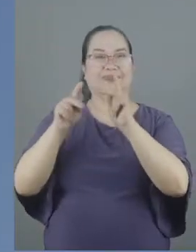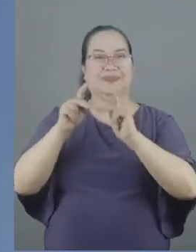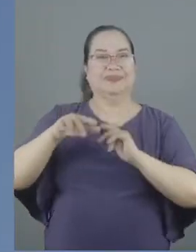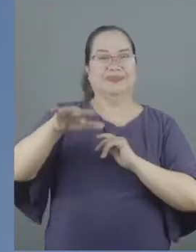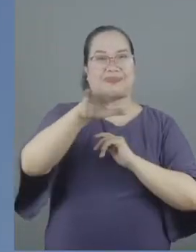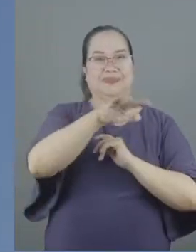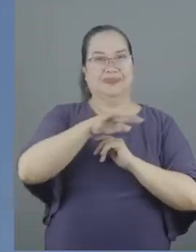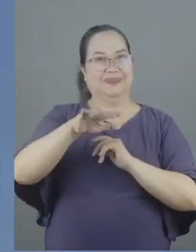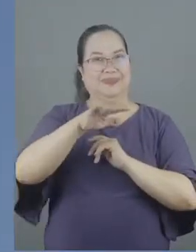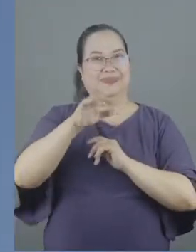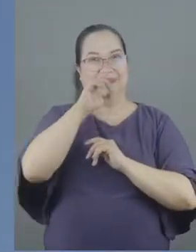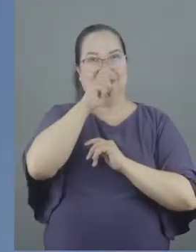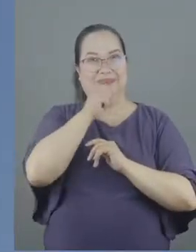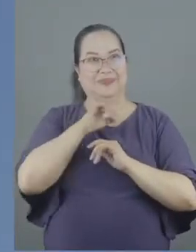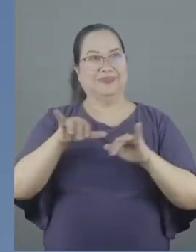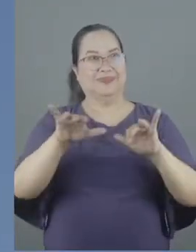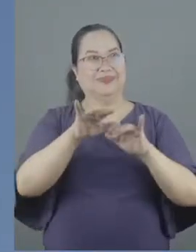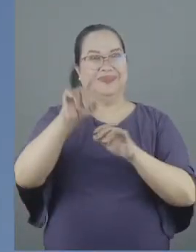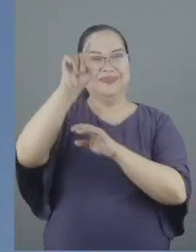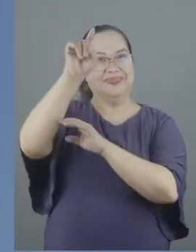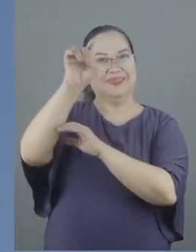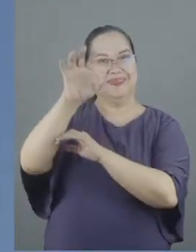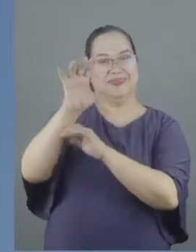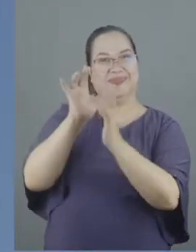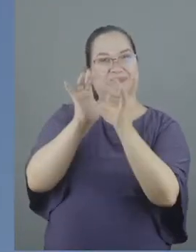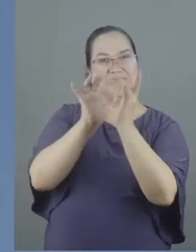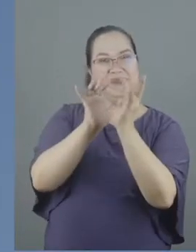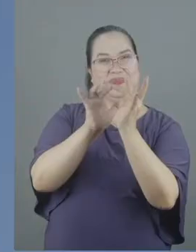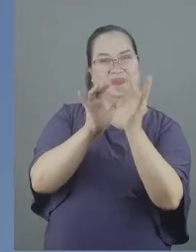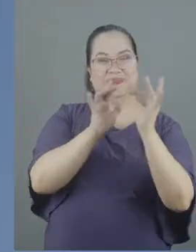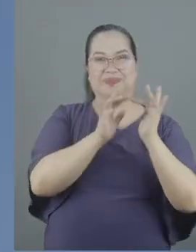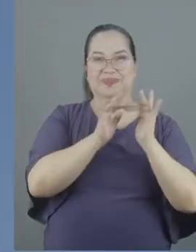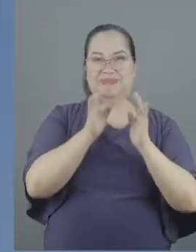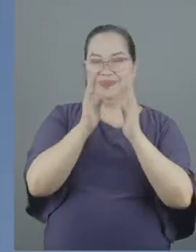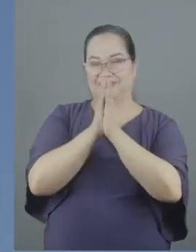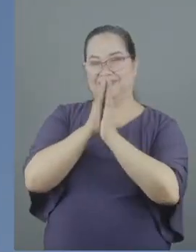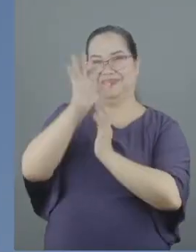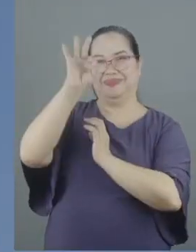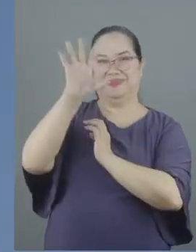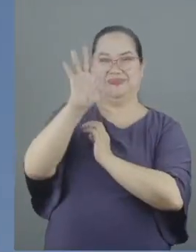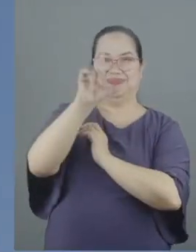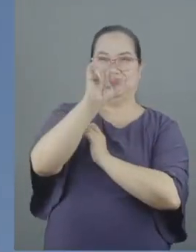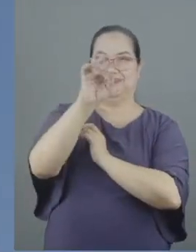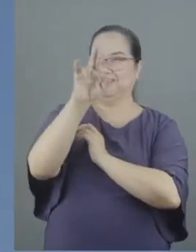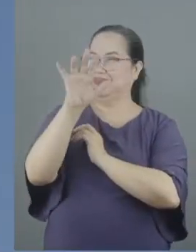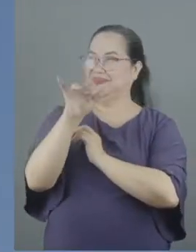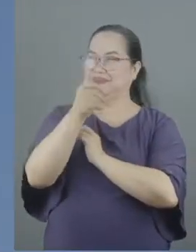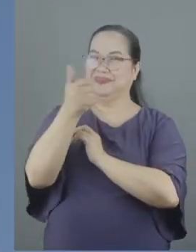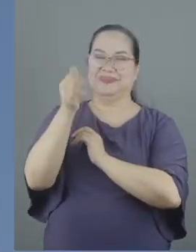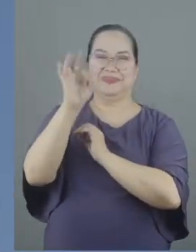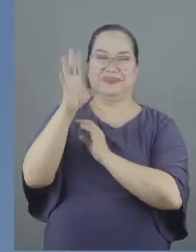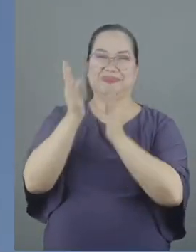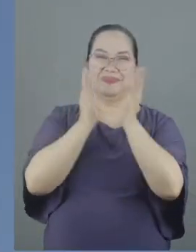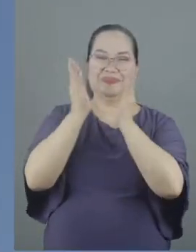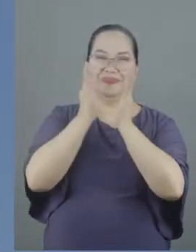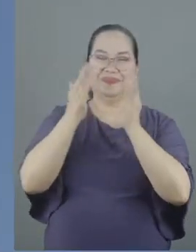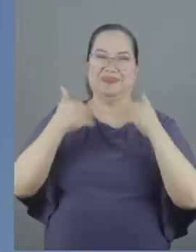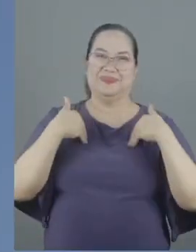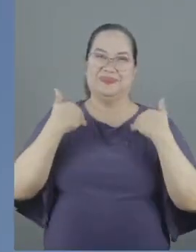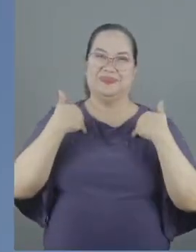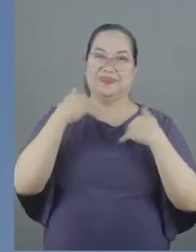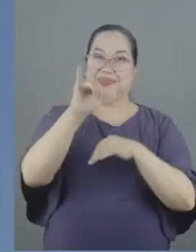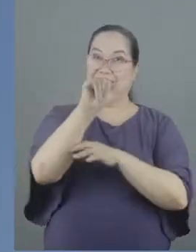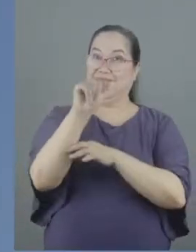age. God helped me to reach out and I asked Pastor Larry and the rest of the pastors if I could serve in the young adults